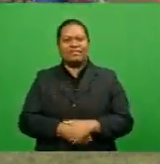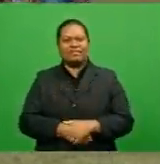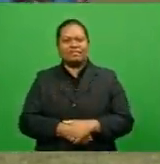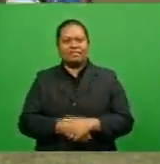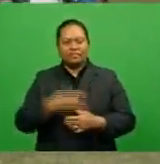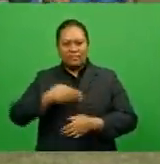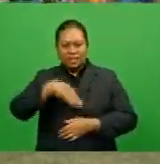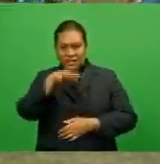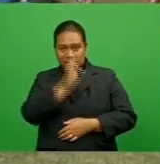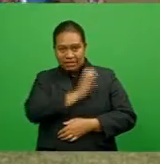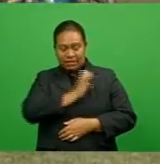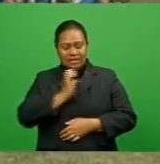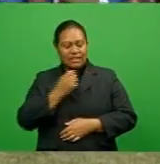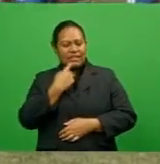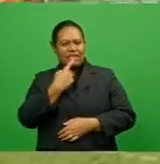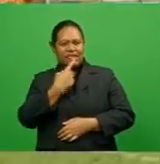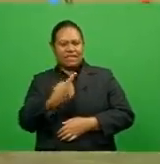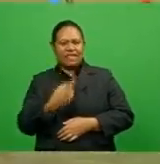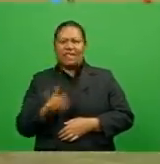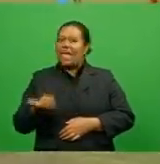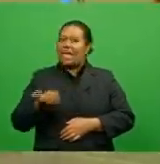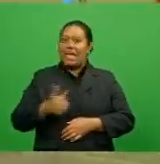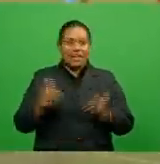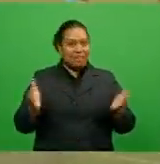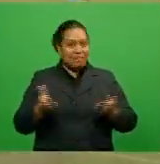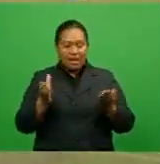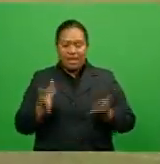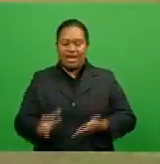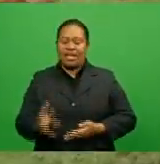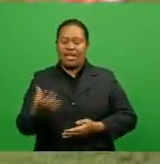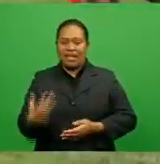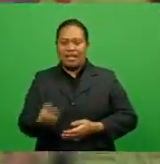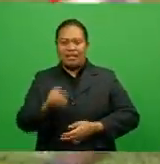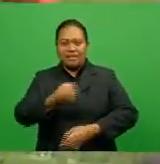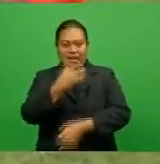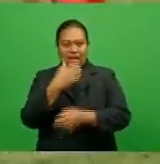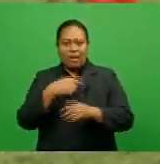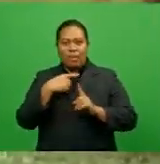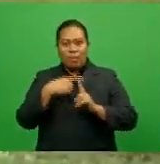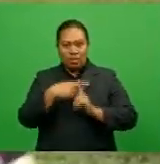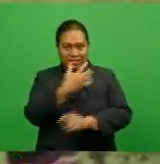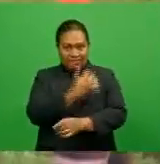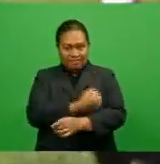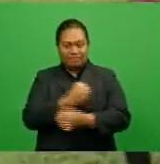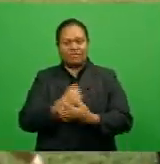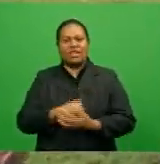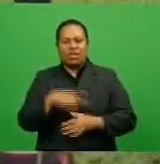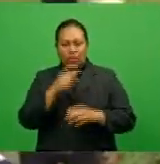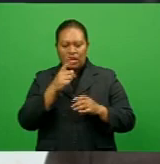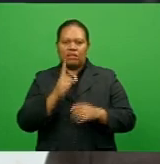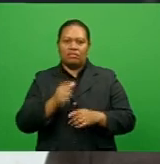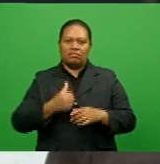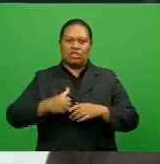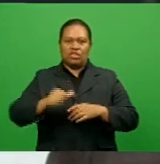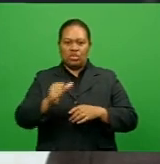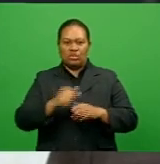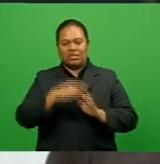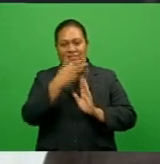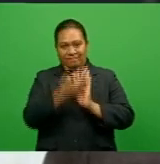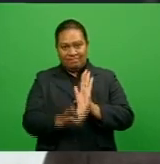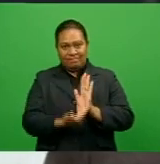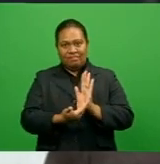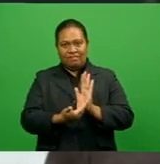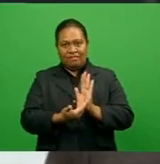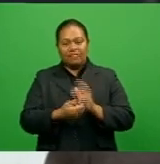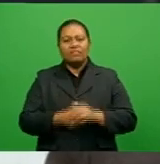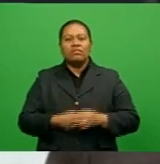Executive John O'Connor says any players with tests positive will be dealt with under the world rugby regulations. The FIU